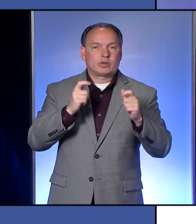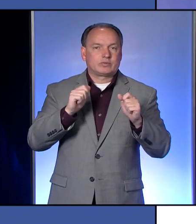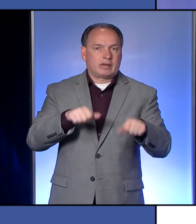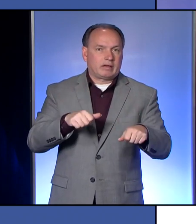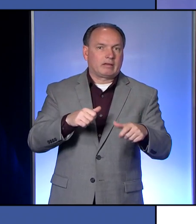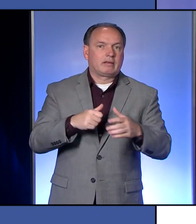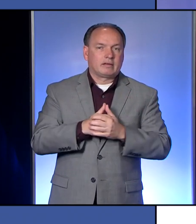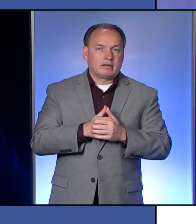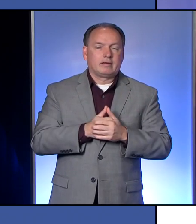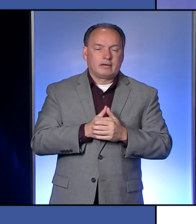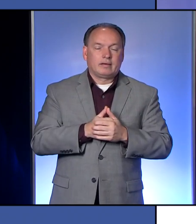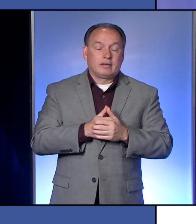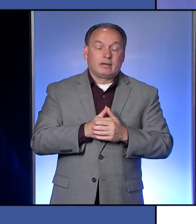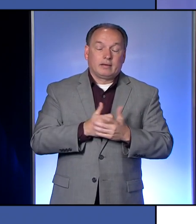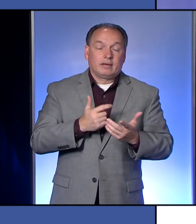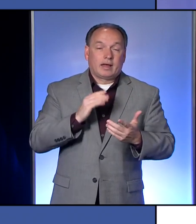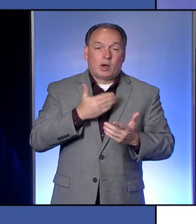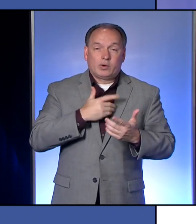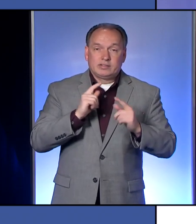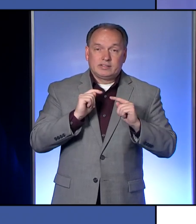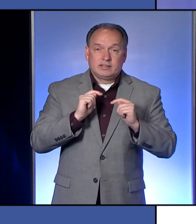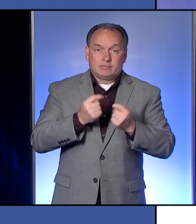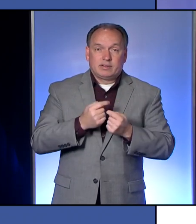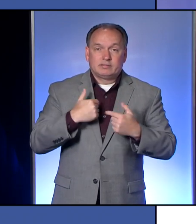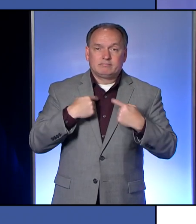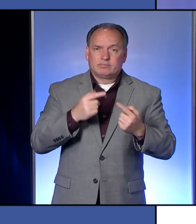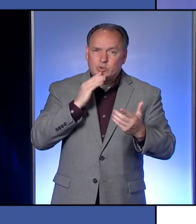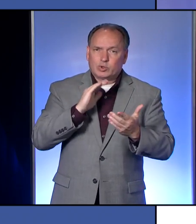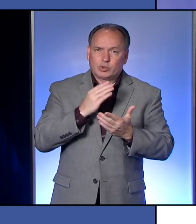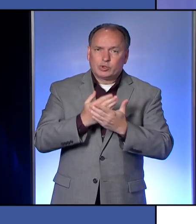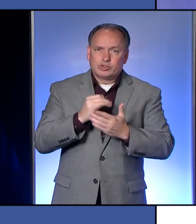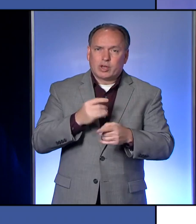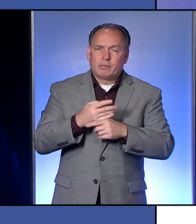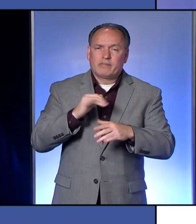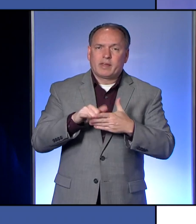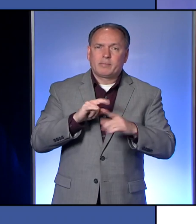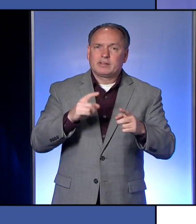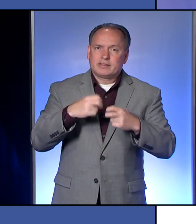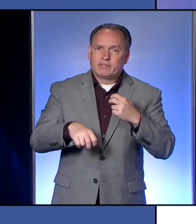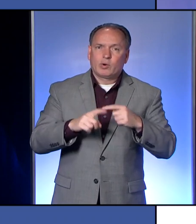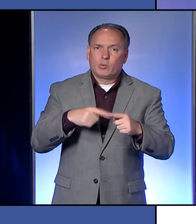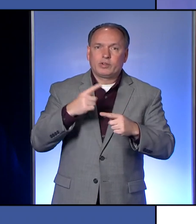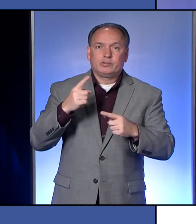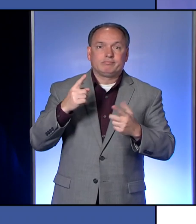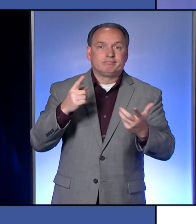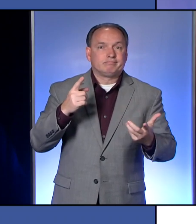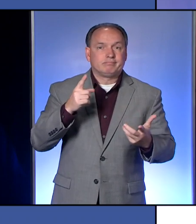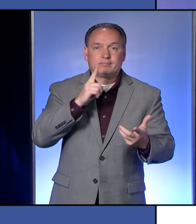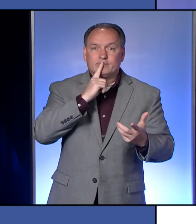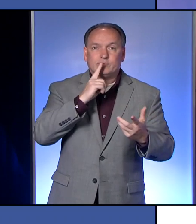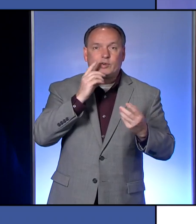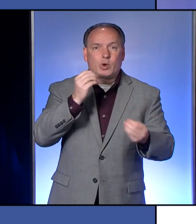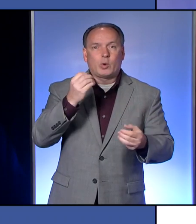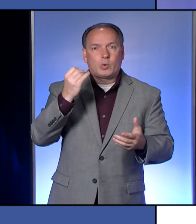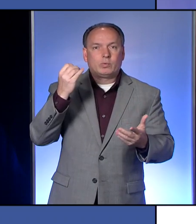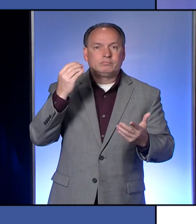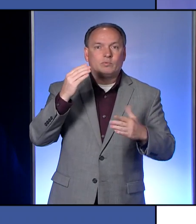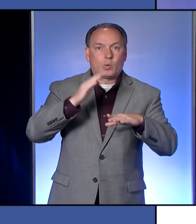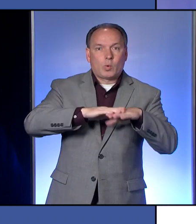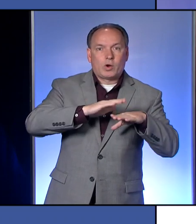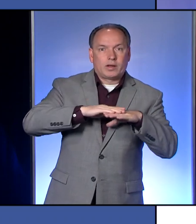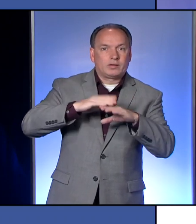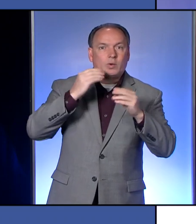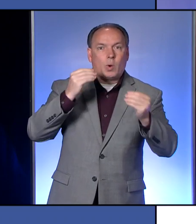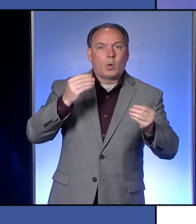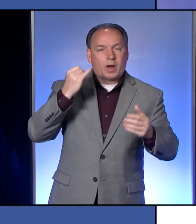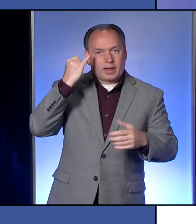we can. And I have to say the team's done a really good job of that. But it's difficult when you aren't given a sort of a heads up or any kind of